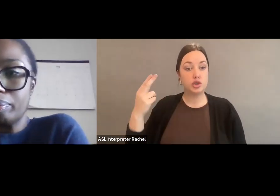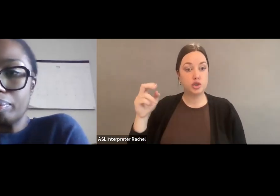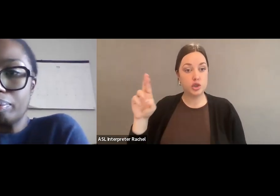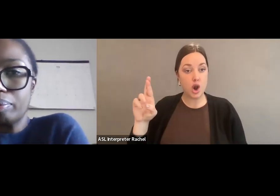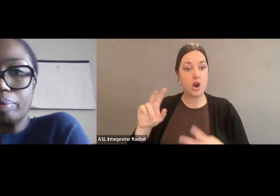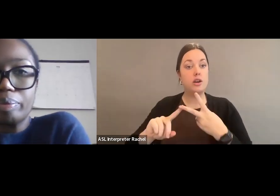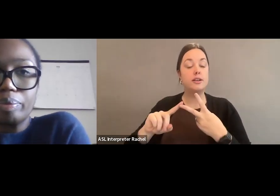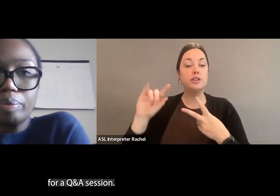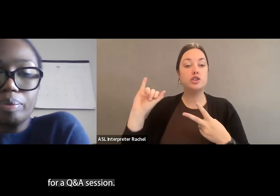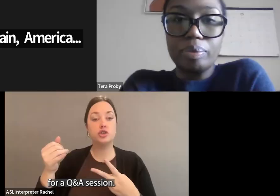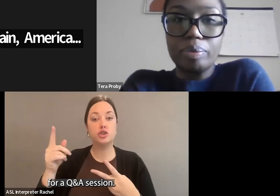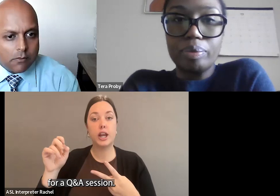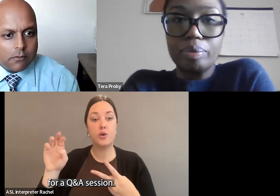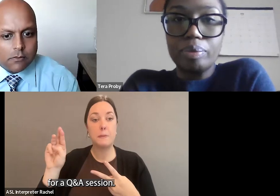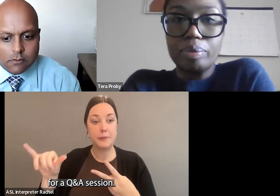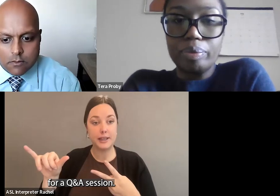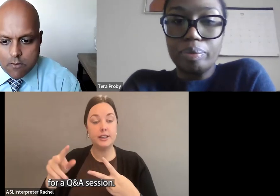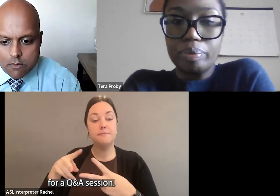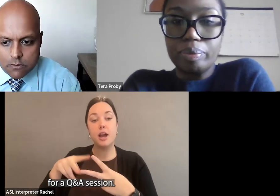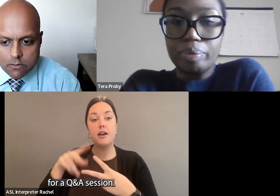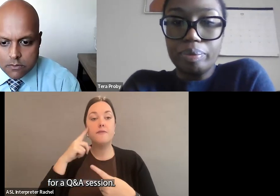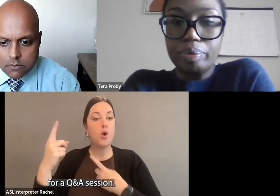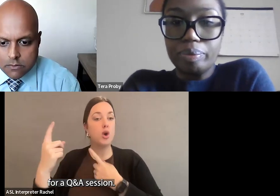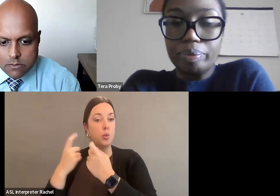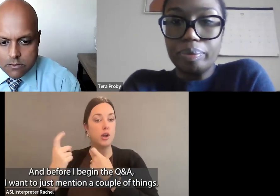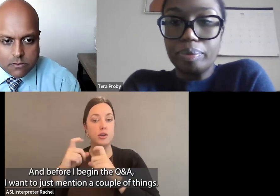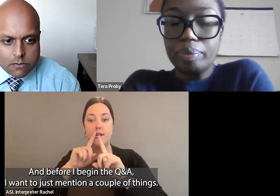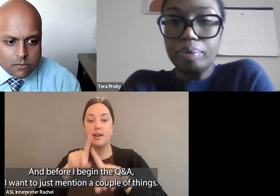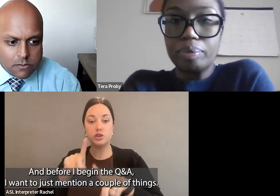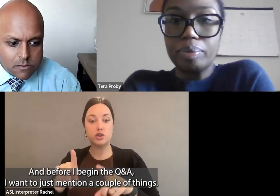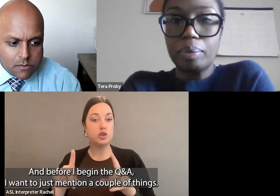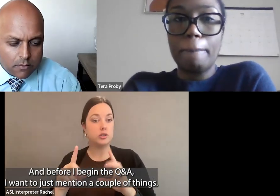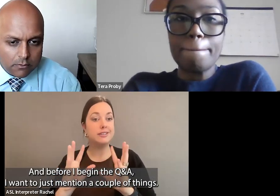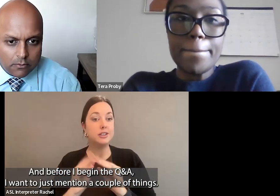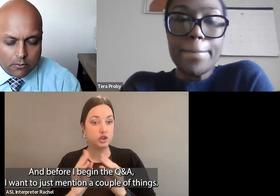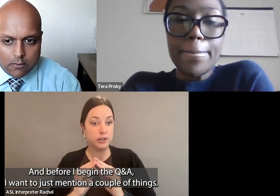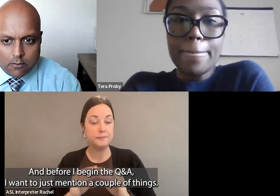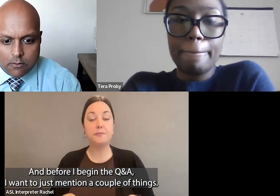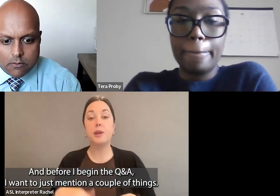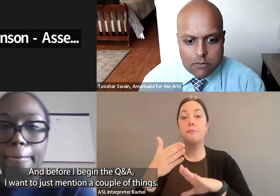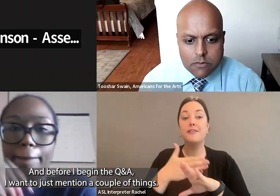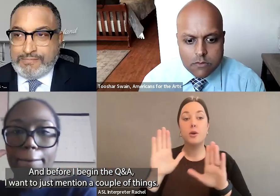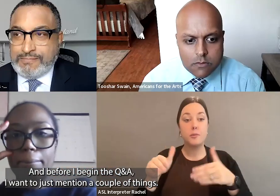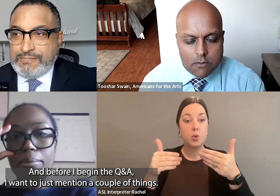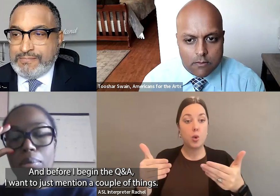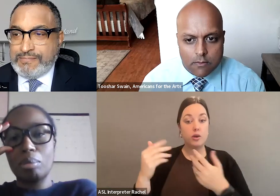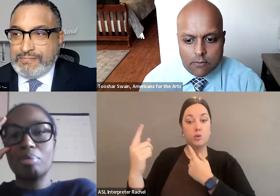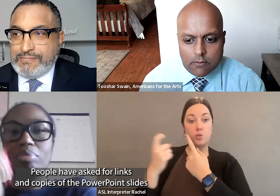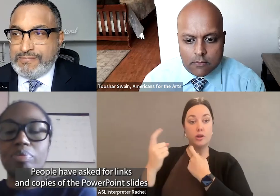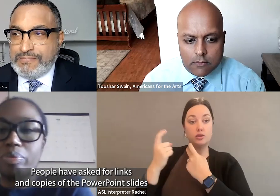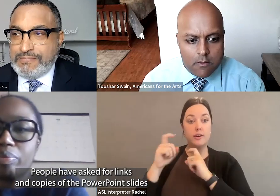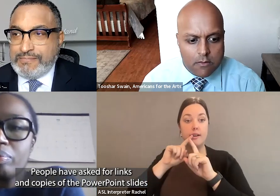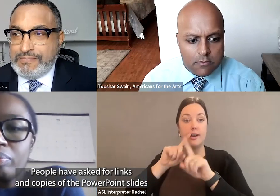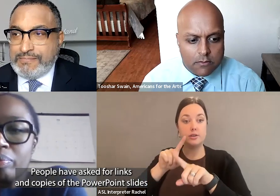Jeremy for a Q&A session. And before I begin the Q&A, I want to just mention a couple of things.